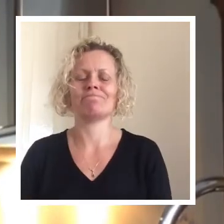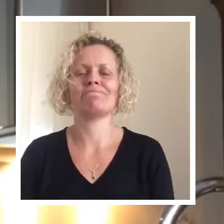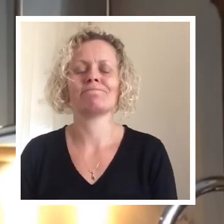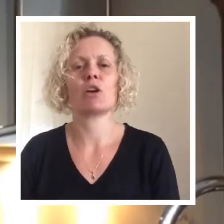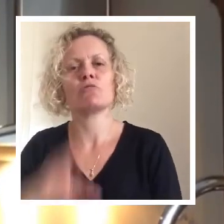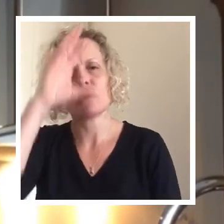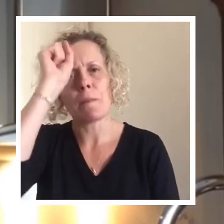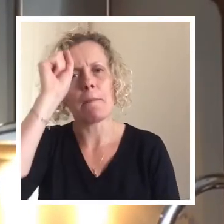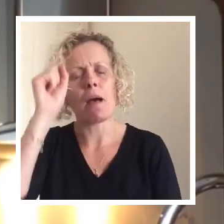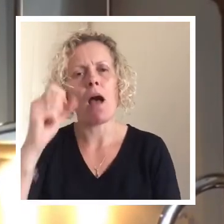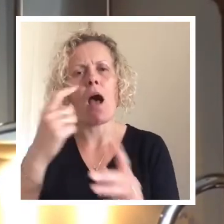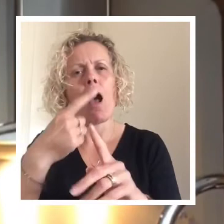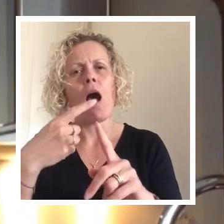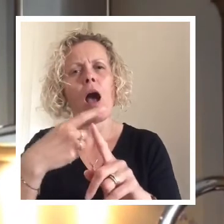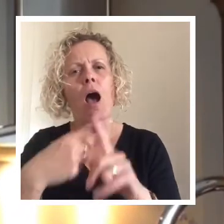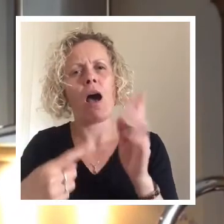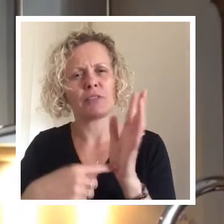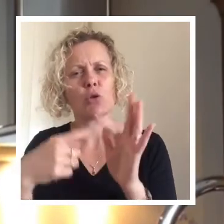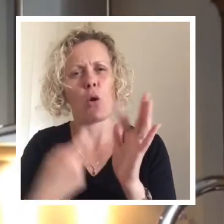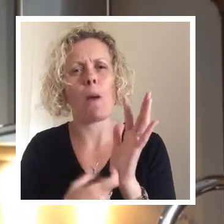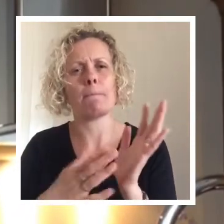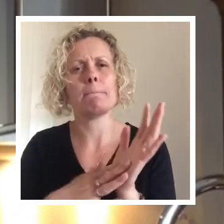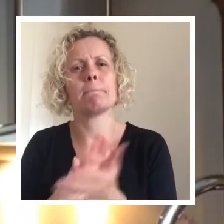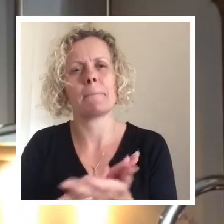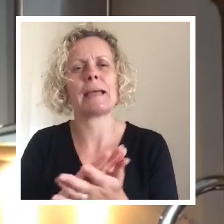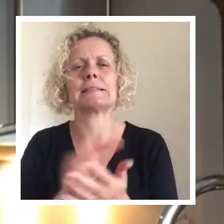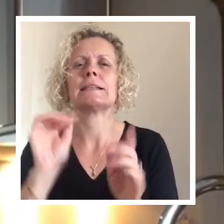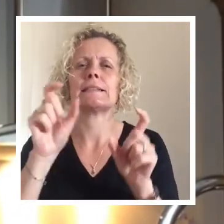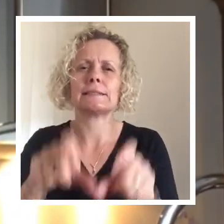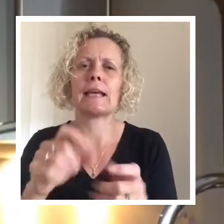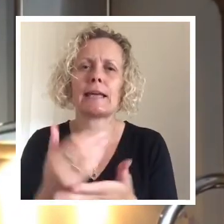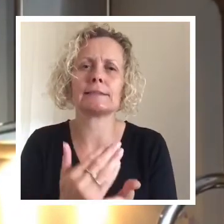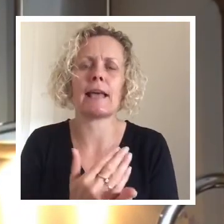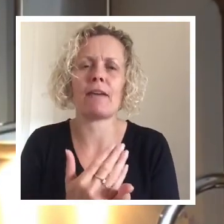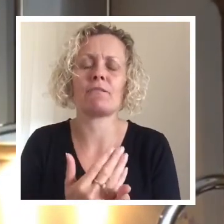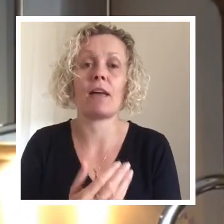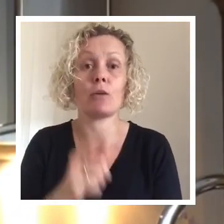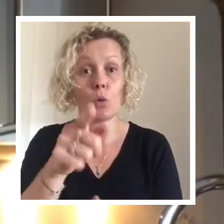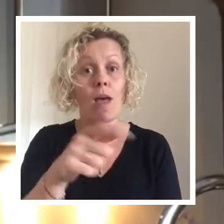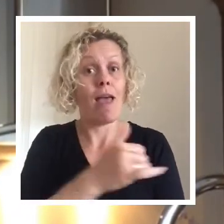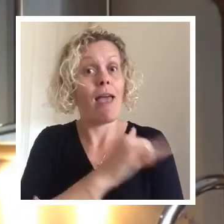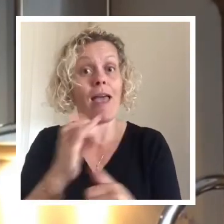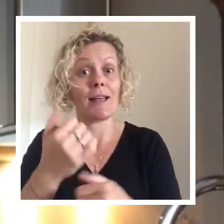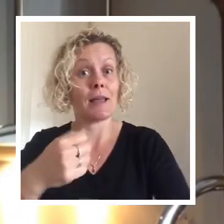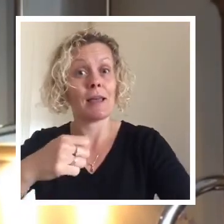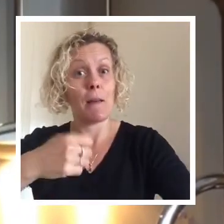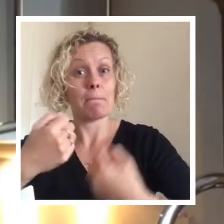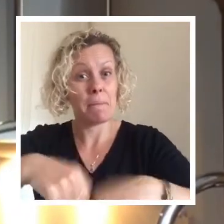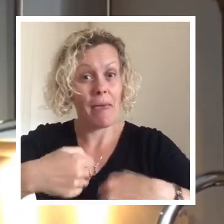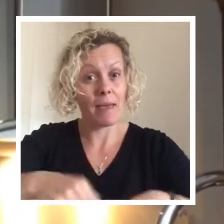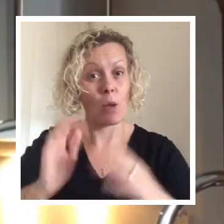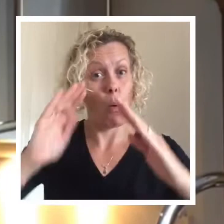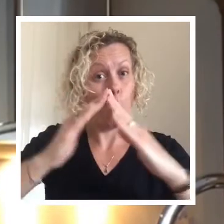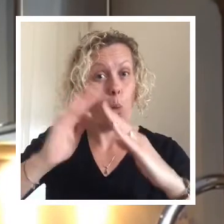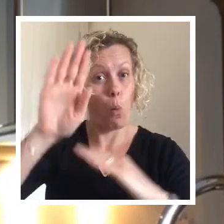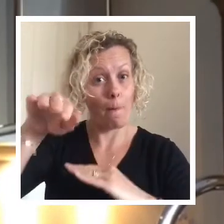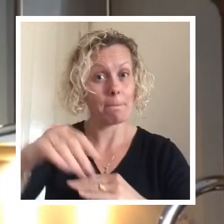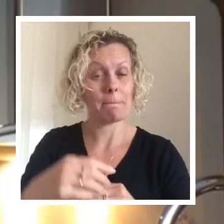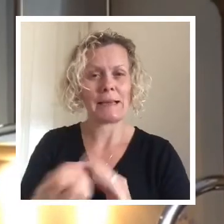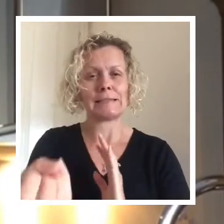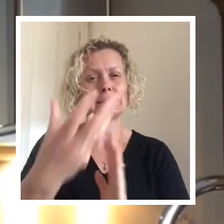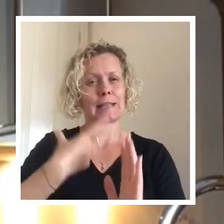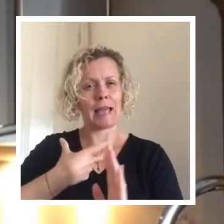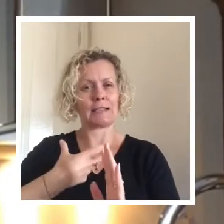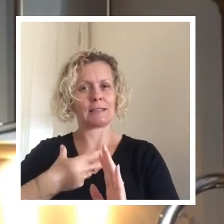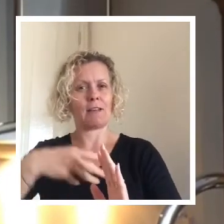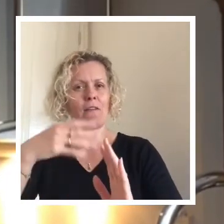term please stay safe and if you do do any baking at all over the half term holidays please send me your photos